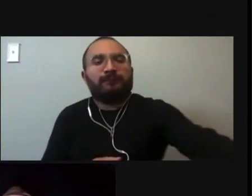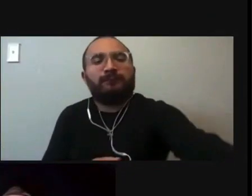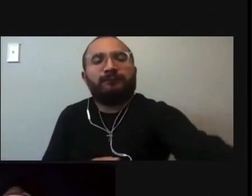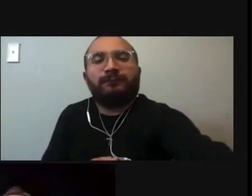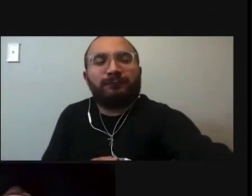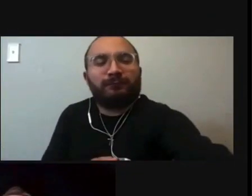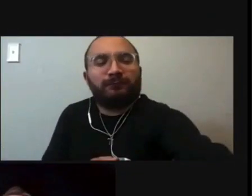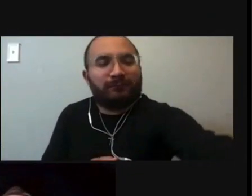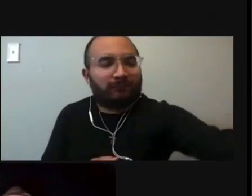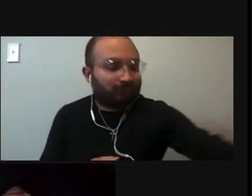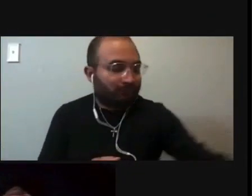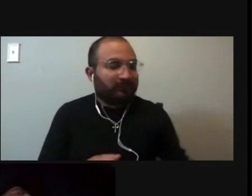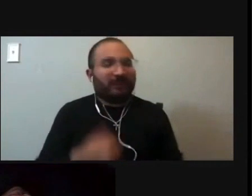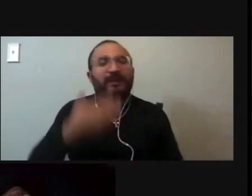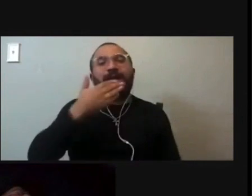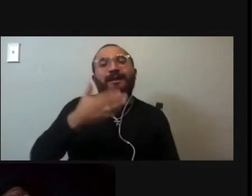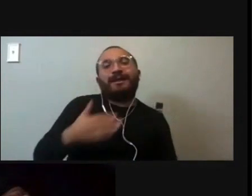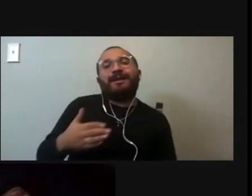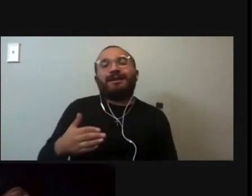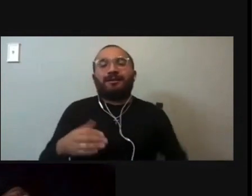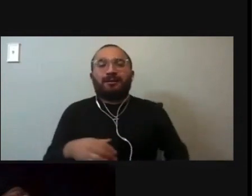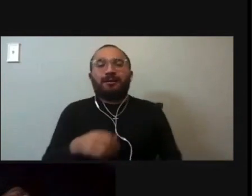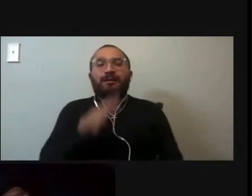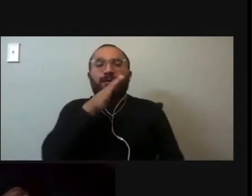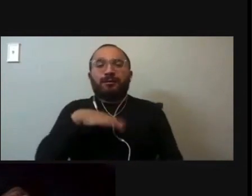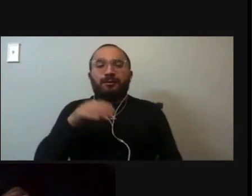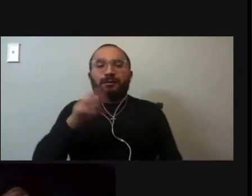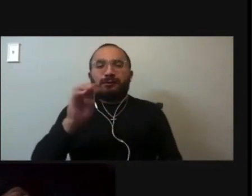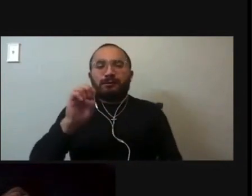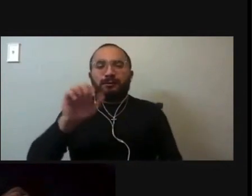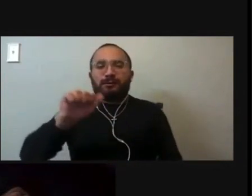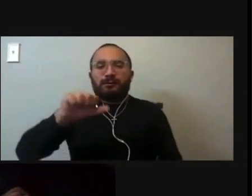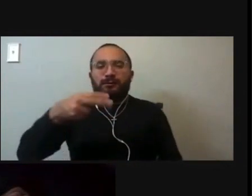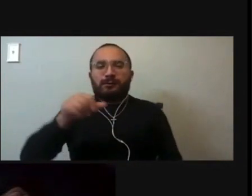Thank you very much, Justice Meacham. Thank you for your time and best of luck to you on your election.